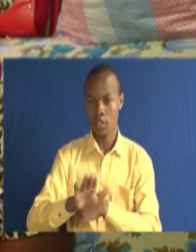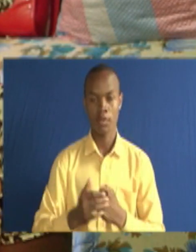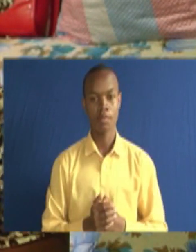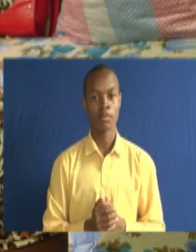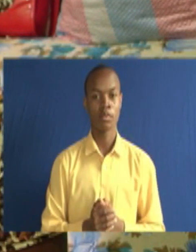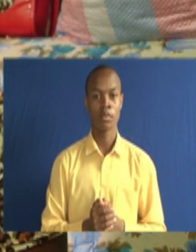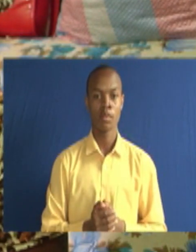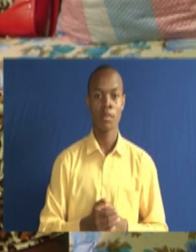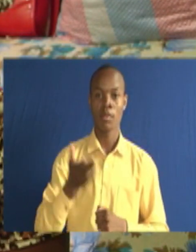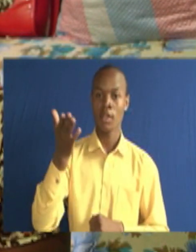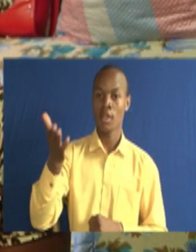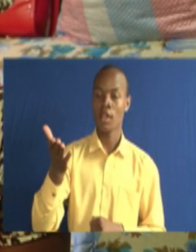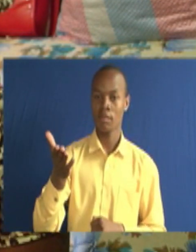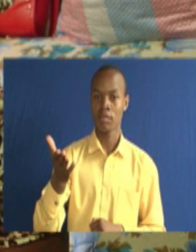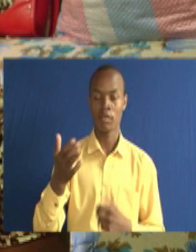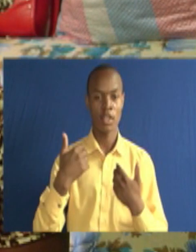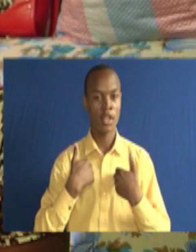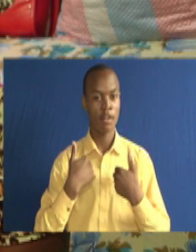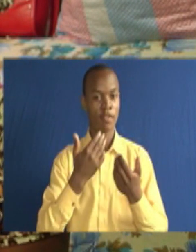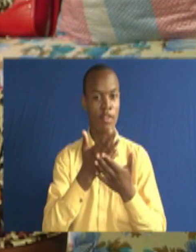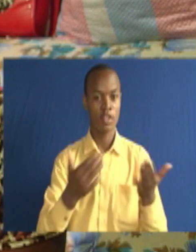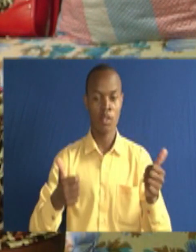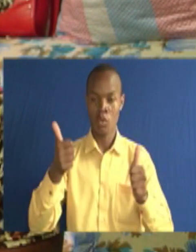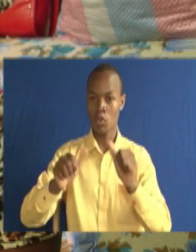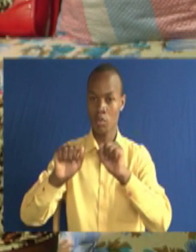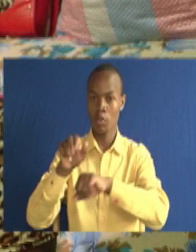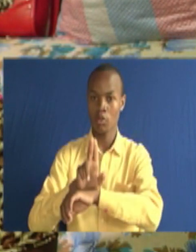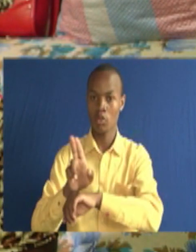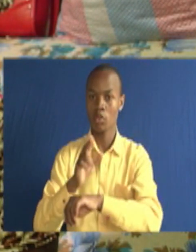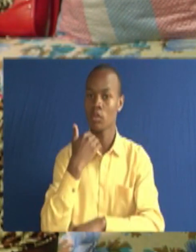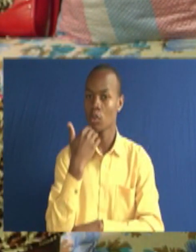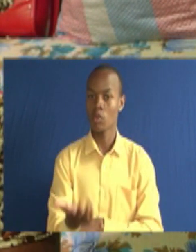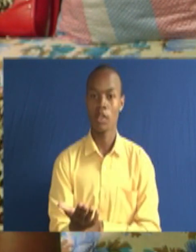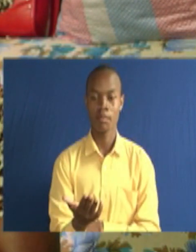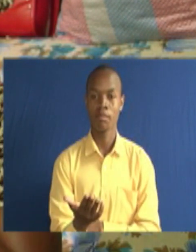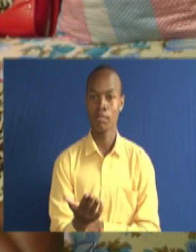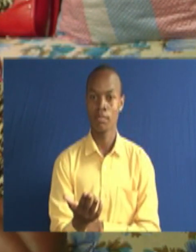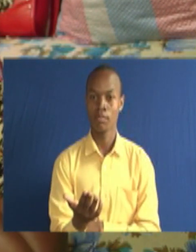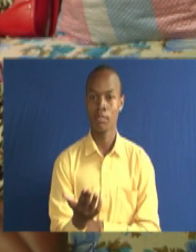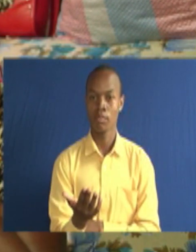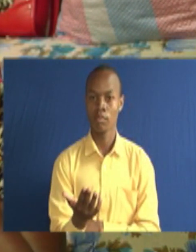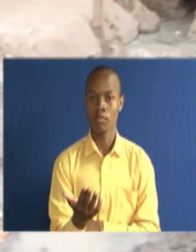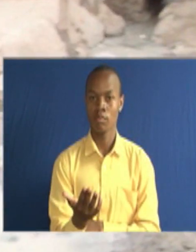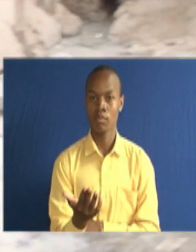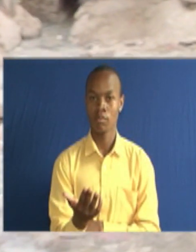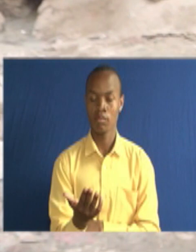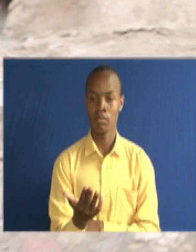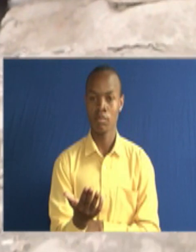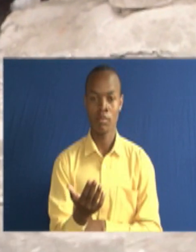facilities za kutumia material, hakuna. And then,